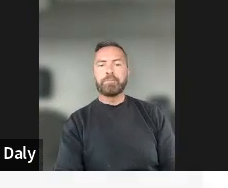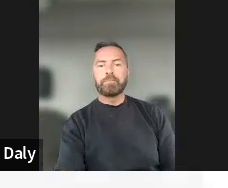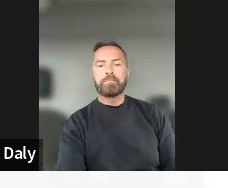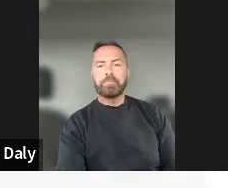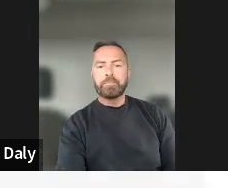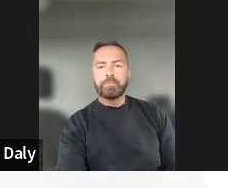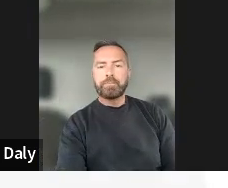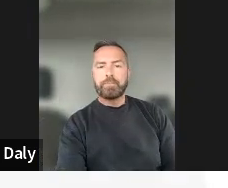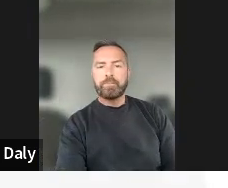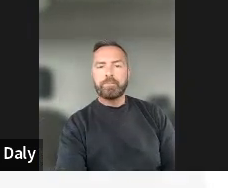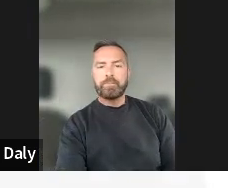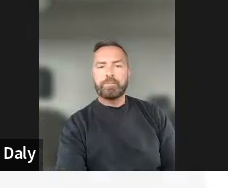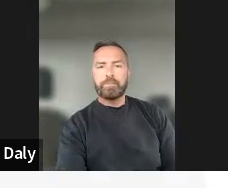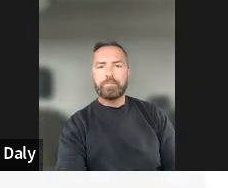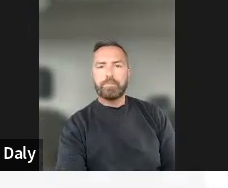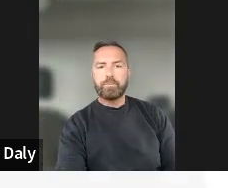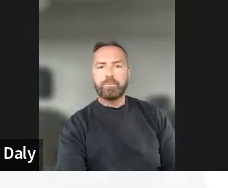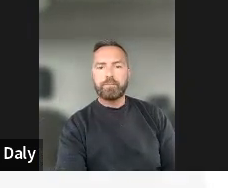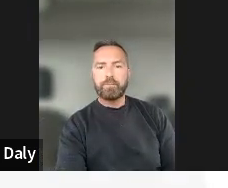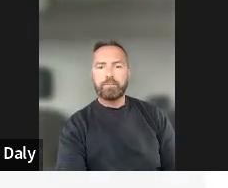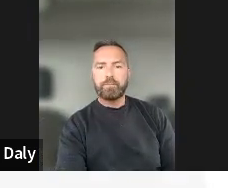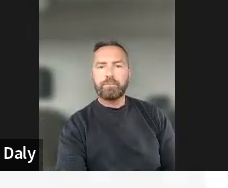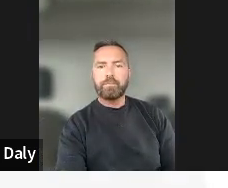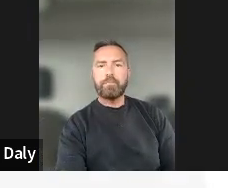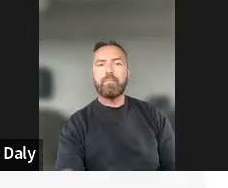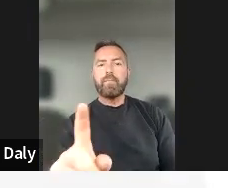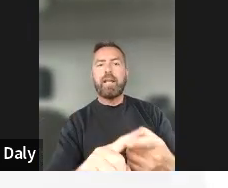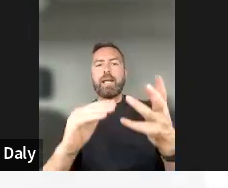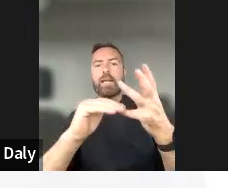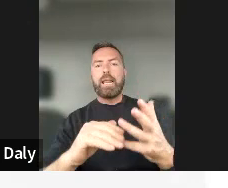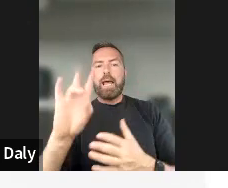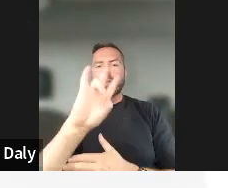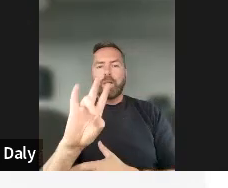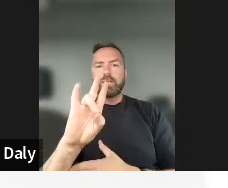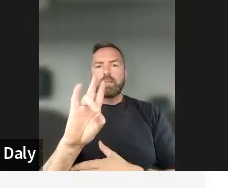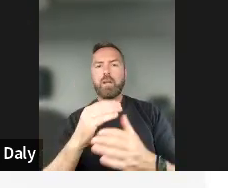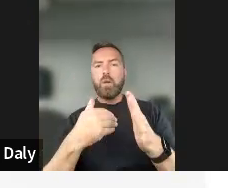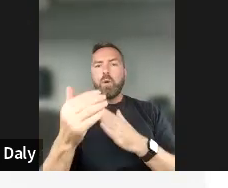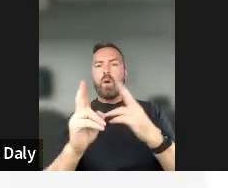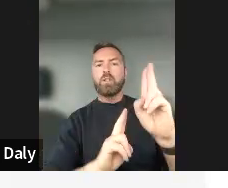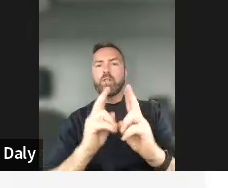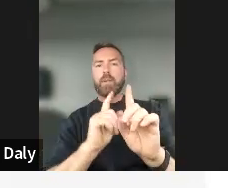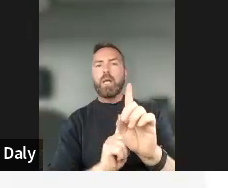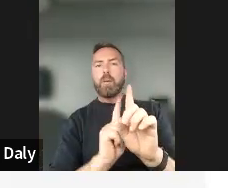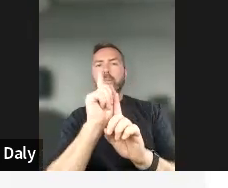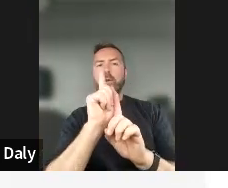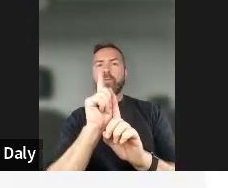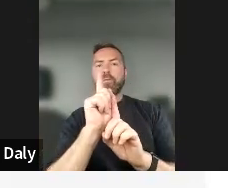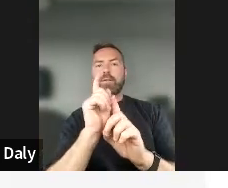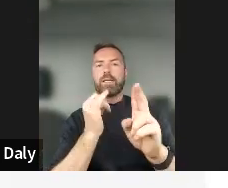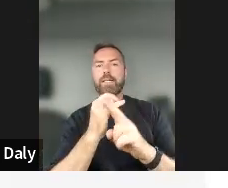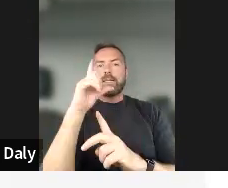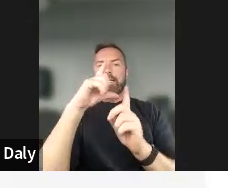And then the last question is, what should be improved in terms of accessibility and inclusiveness in the digital in digital democracy?